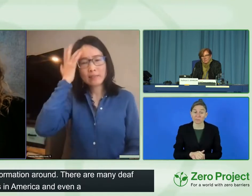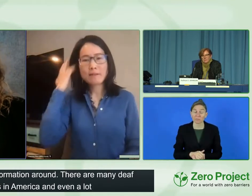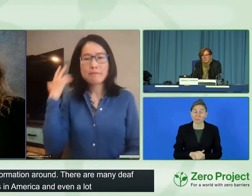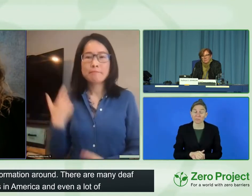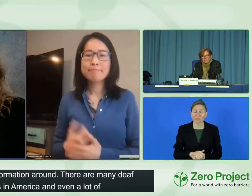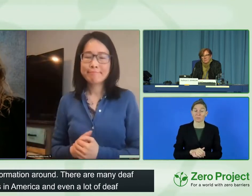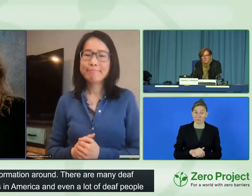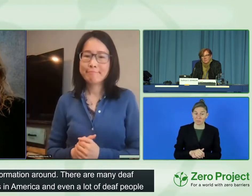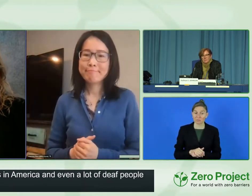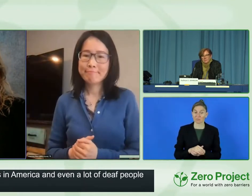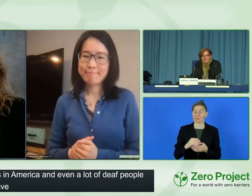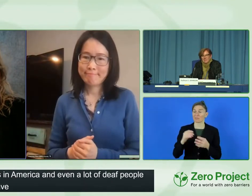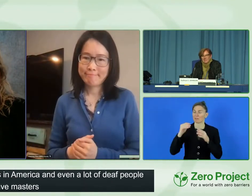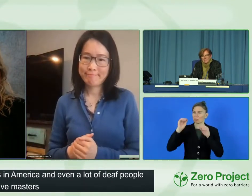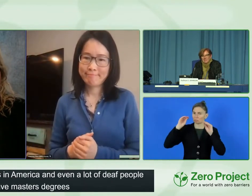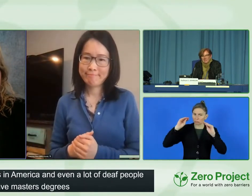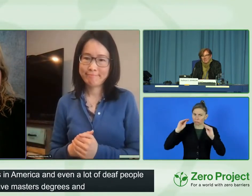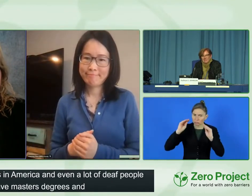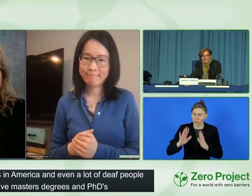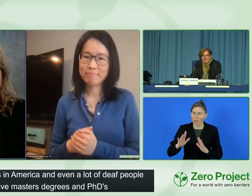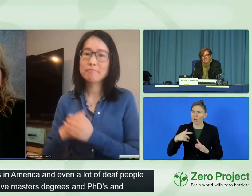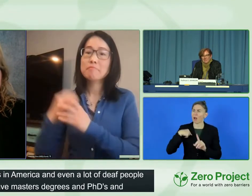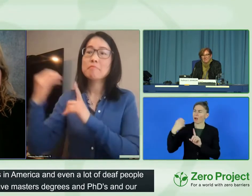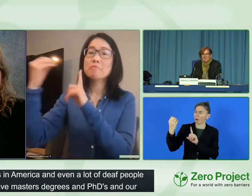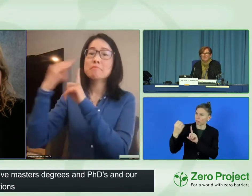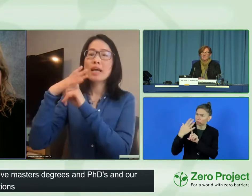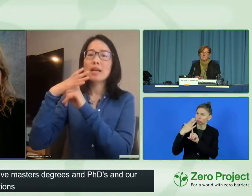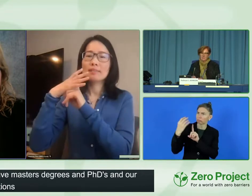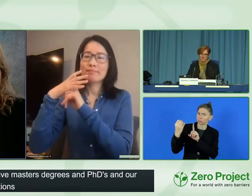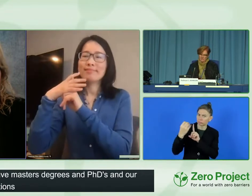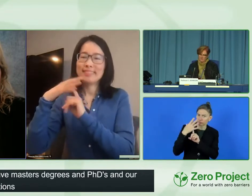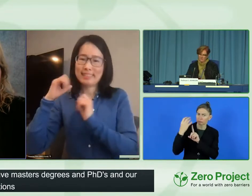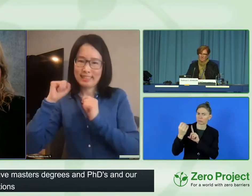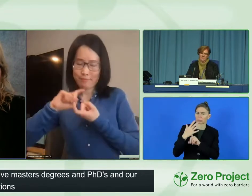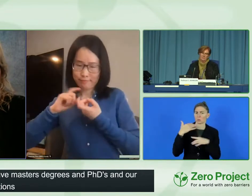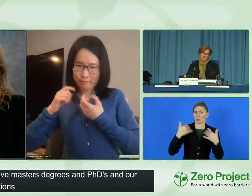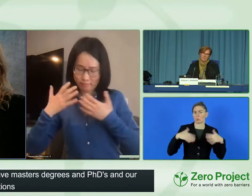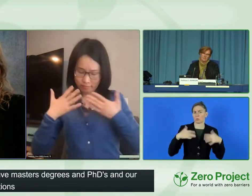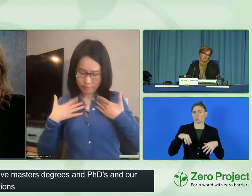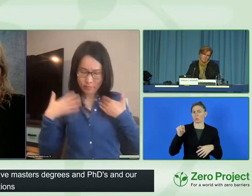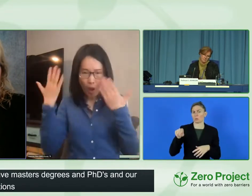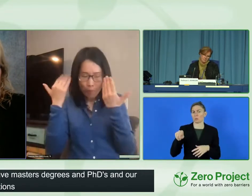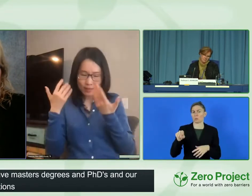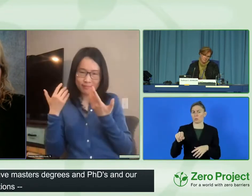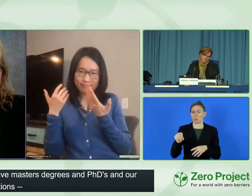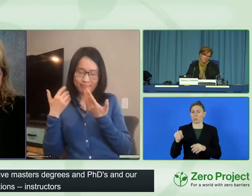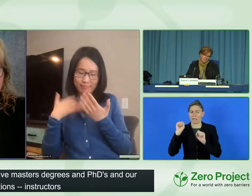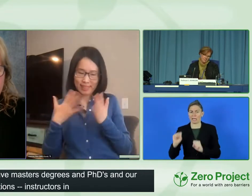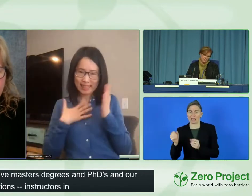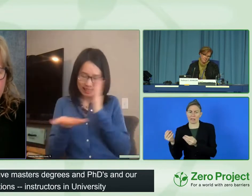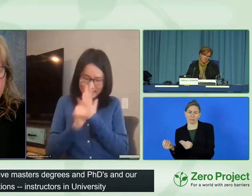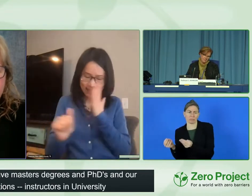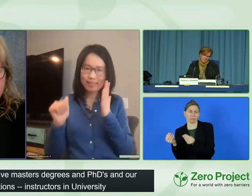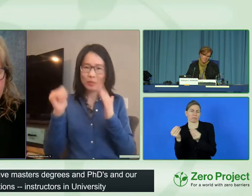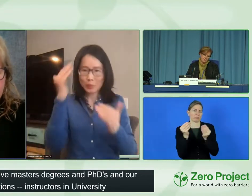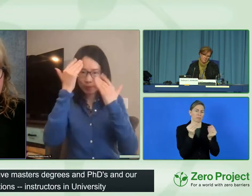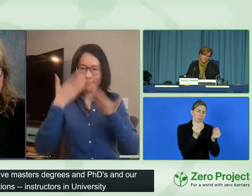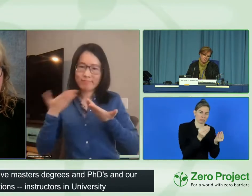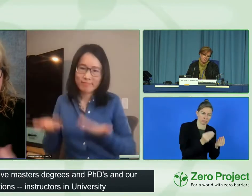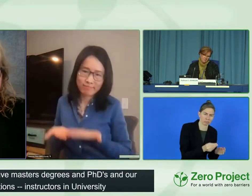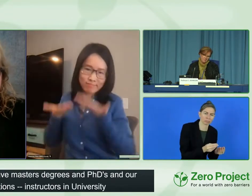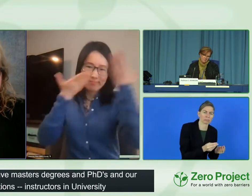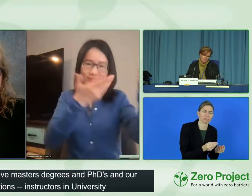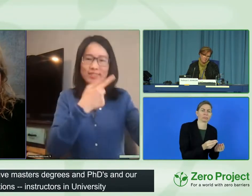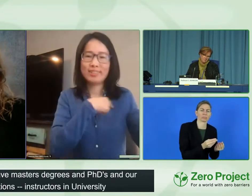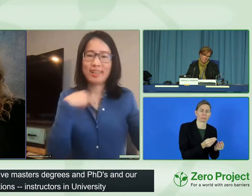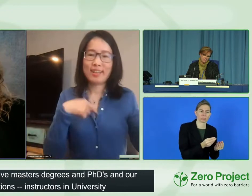as I've been exposed to that, I realized that's one of the pieces that really needs to happen, is that other people need to have that exposure and see